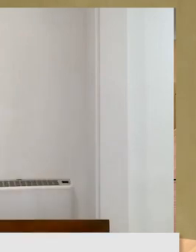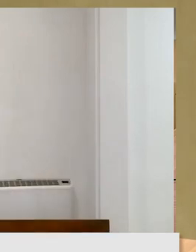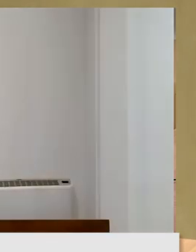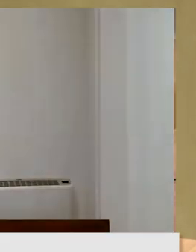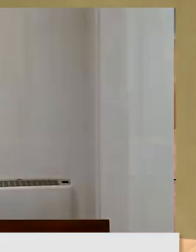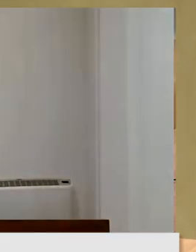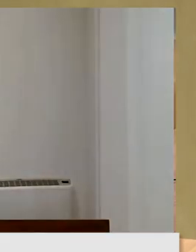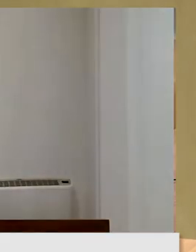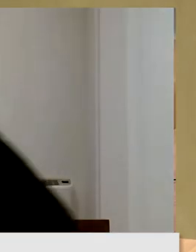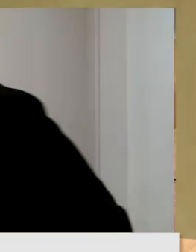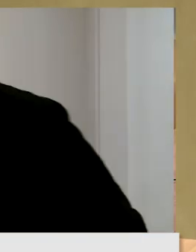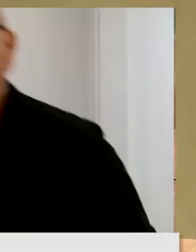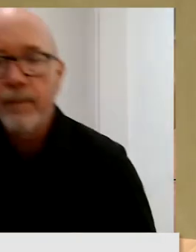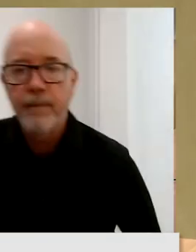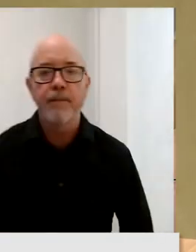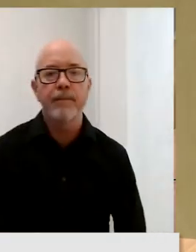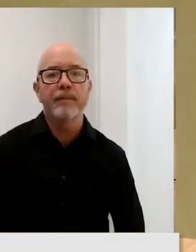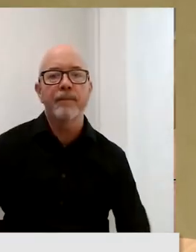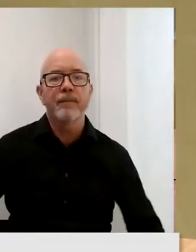Still have.